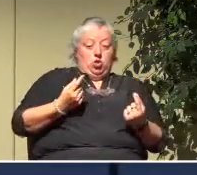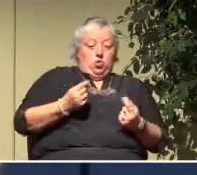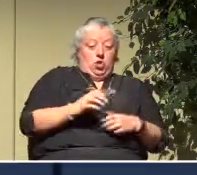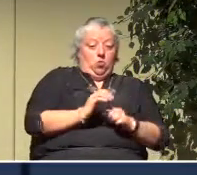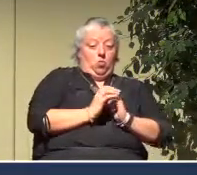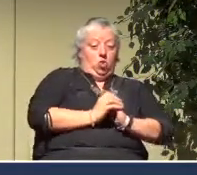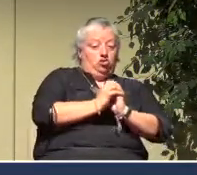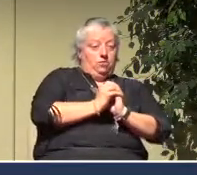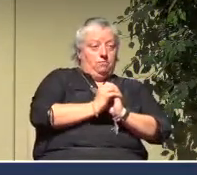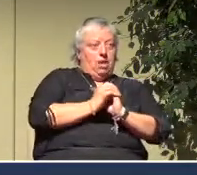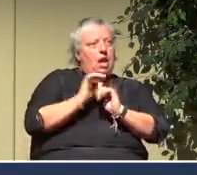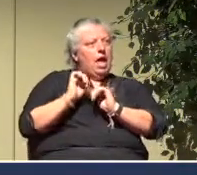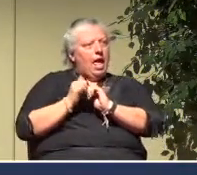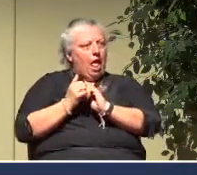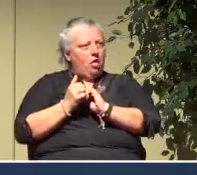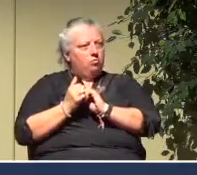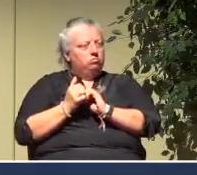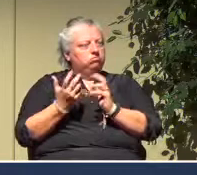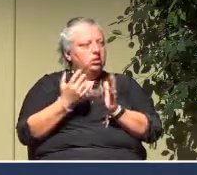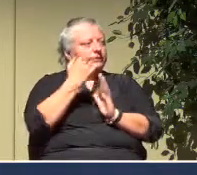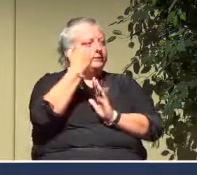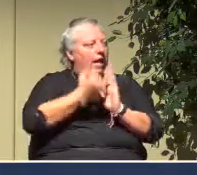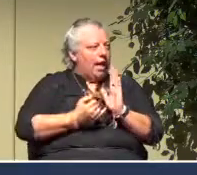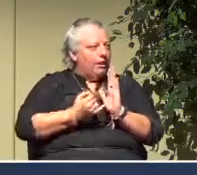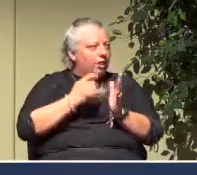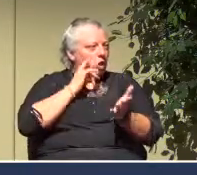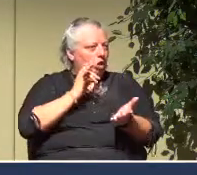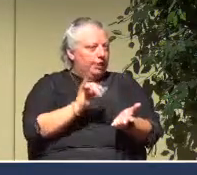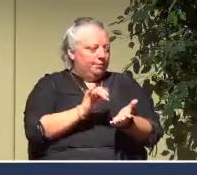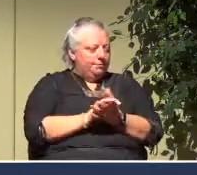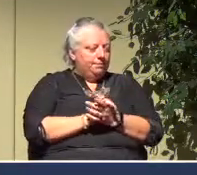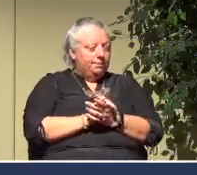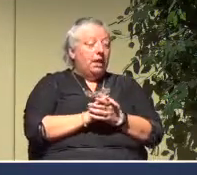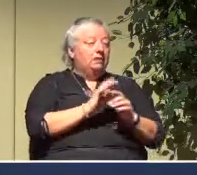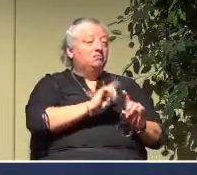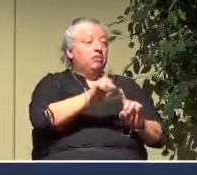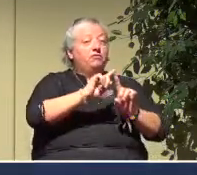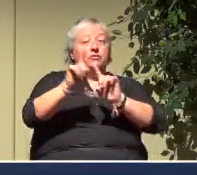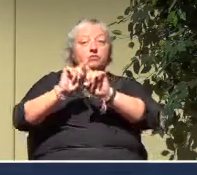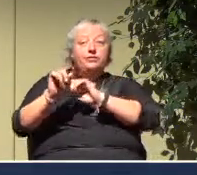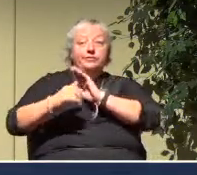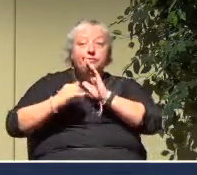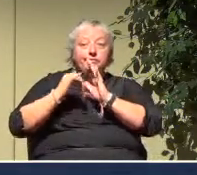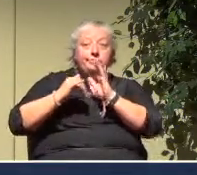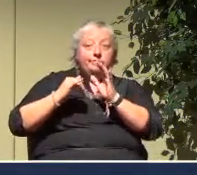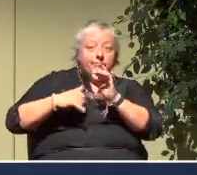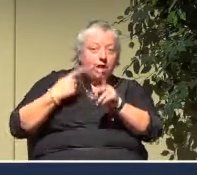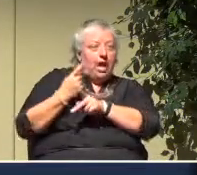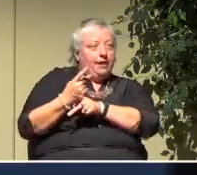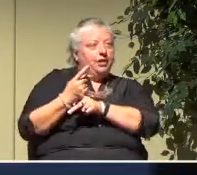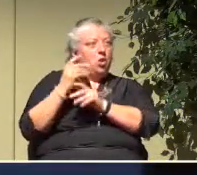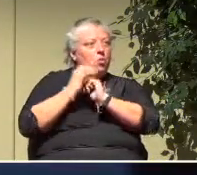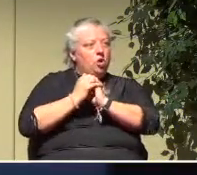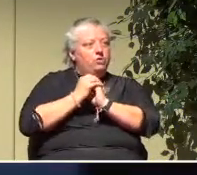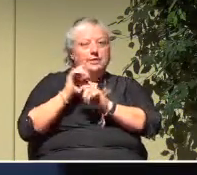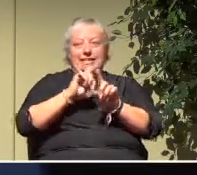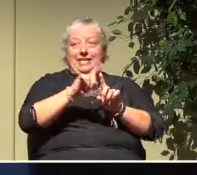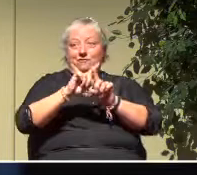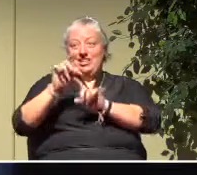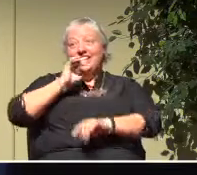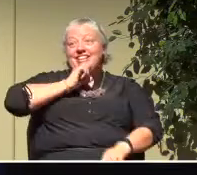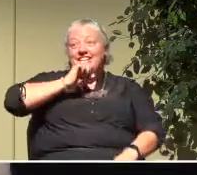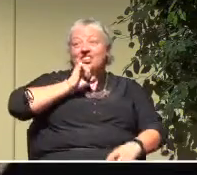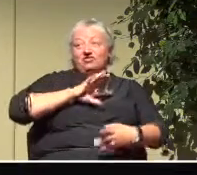we do it. Style of worship, for instance. Because there are differing styles and differing generations in